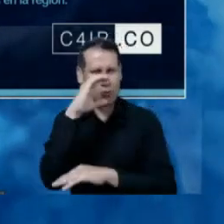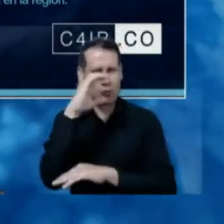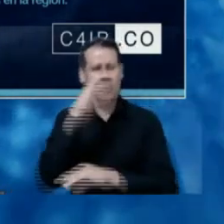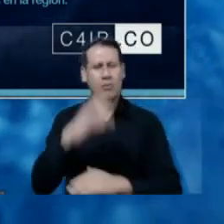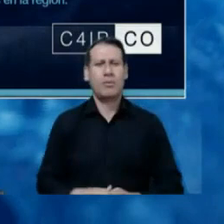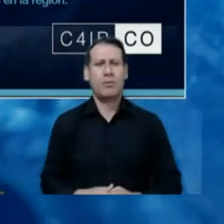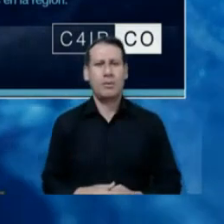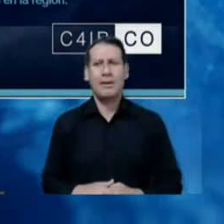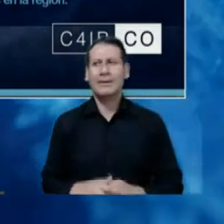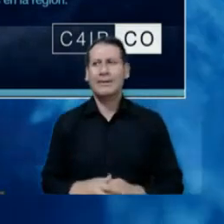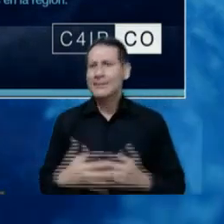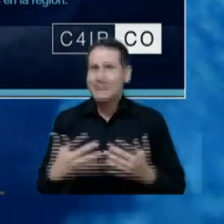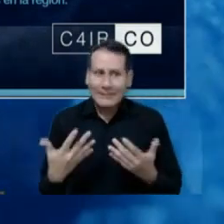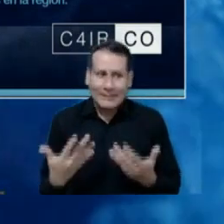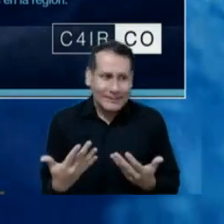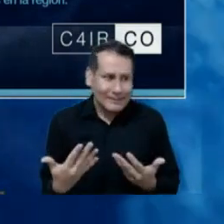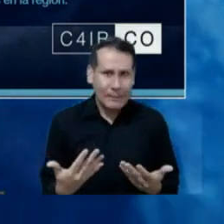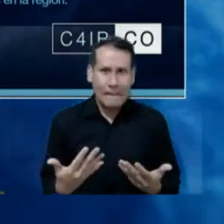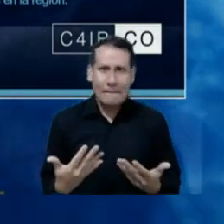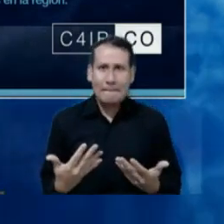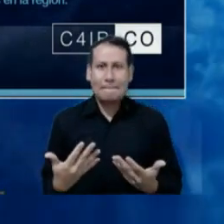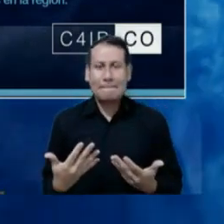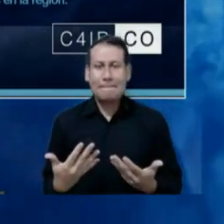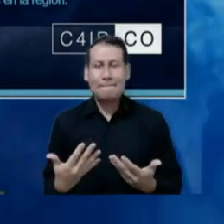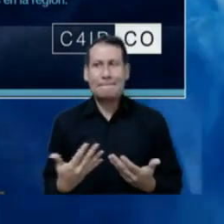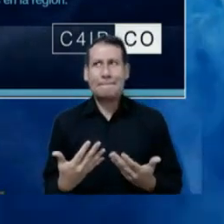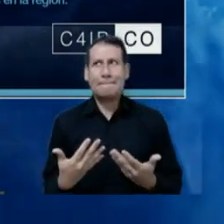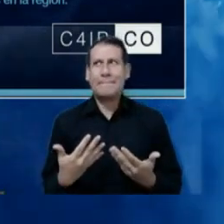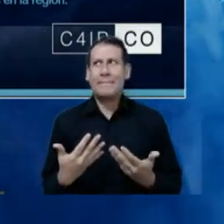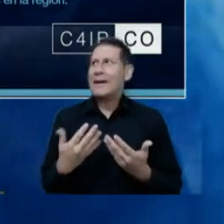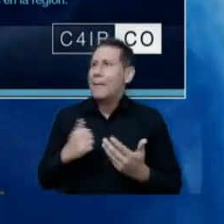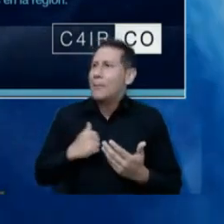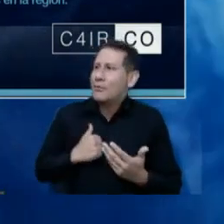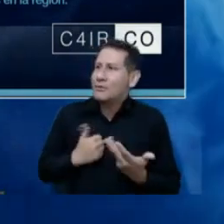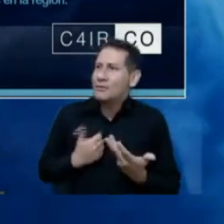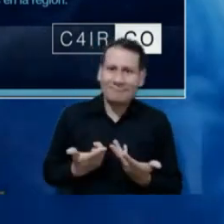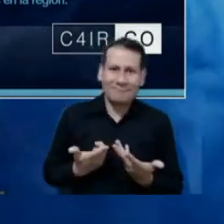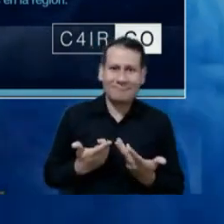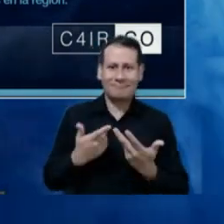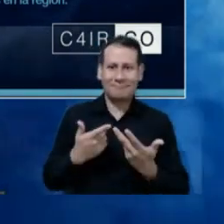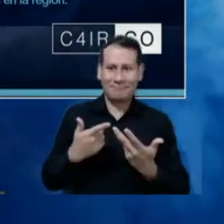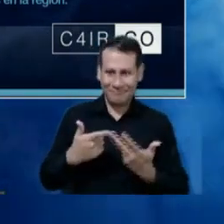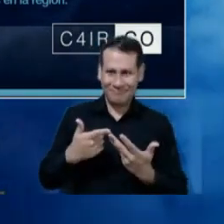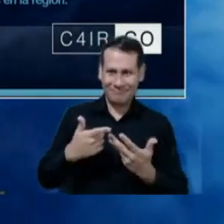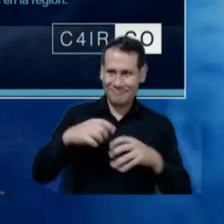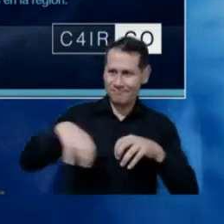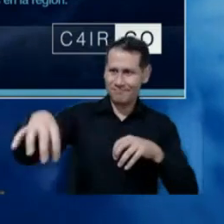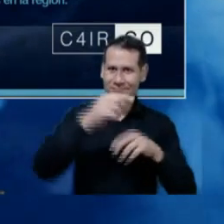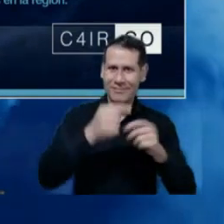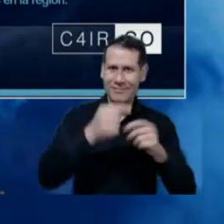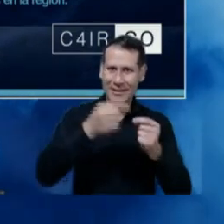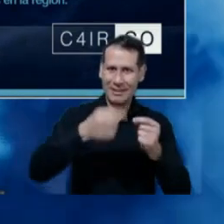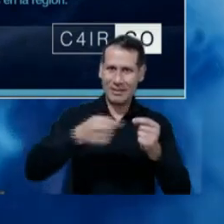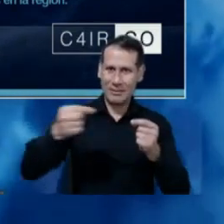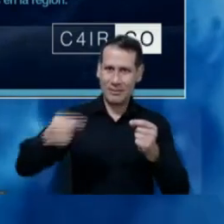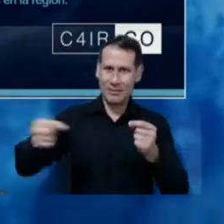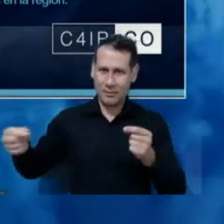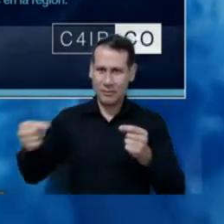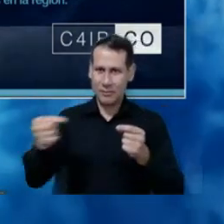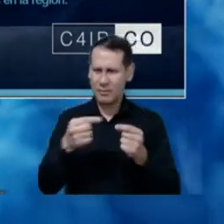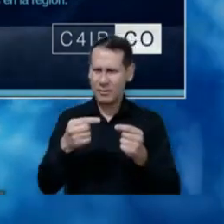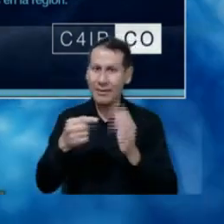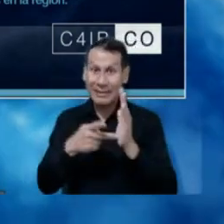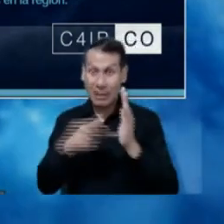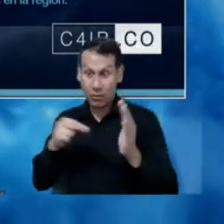That is to take advantage of, this is one of the sectors that we can benefit